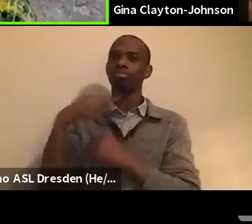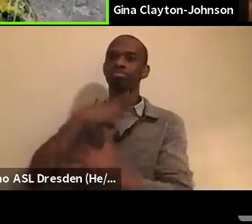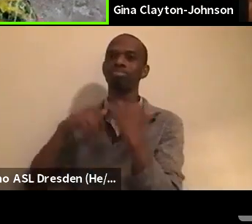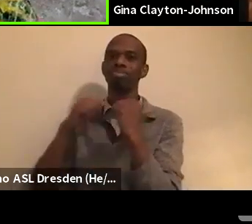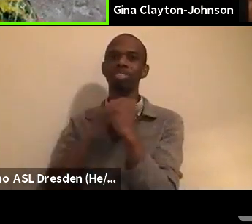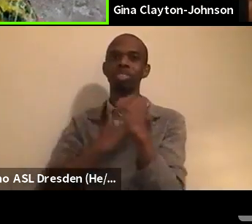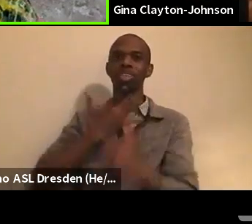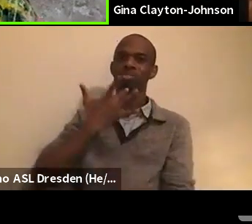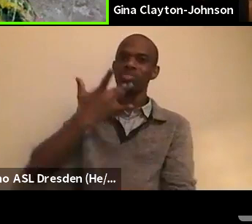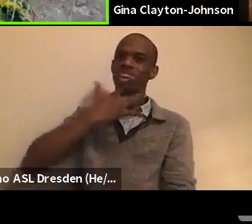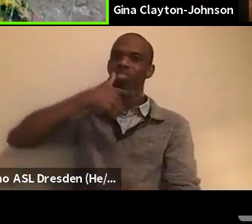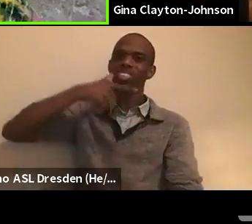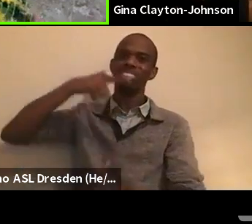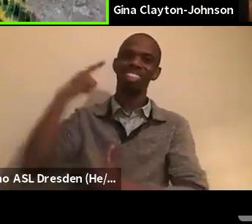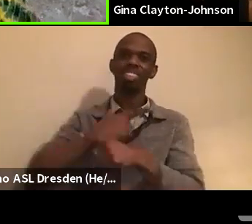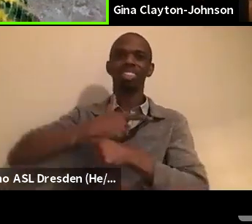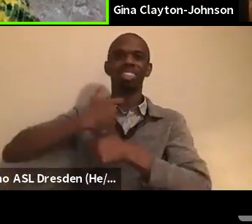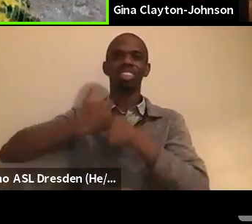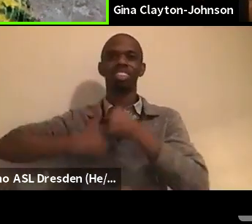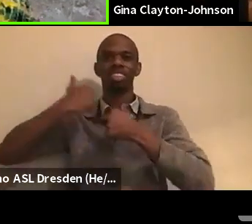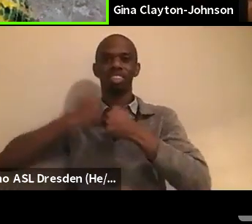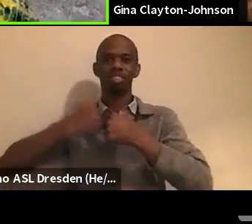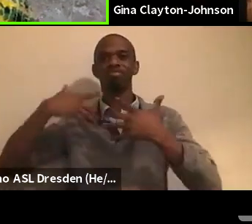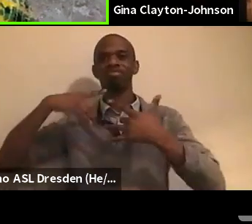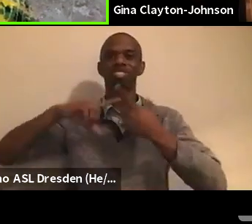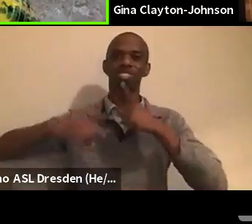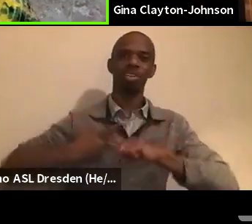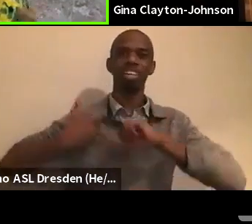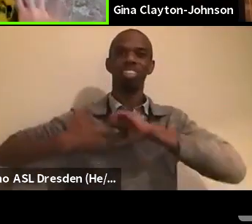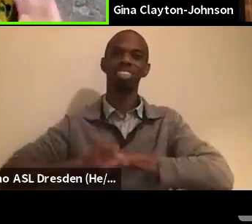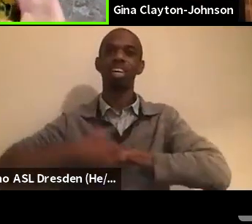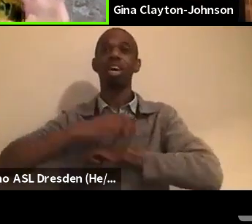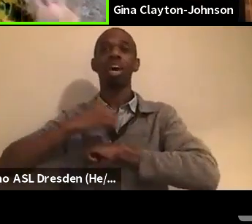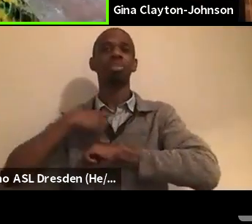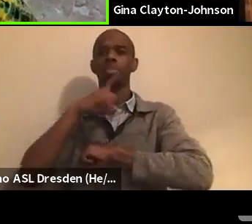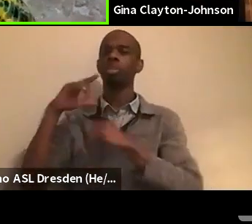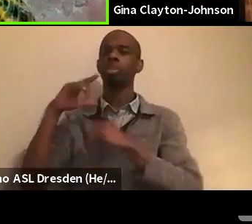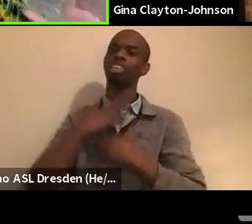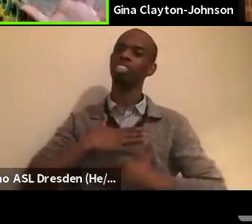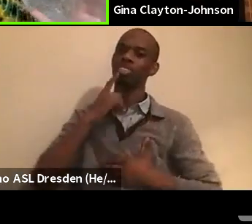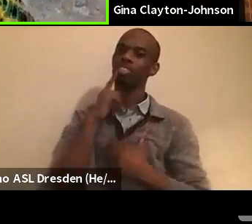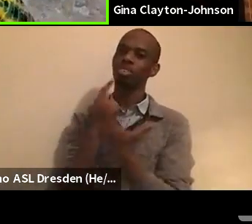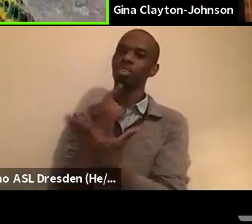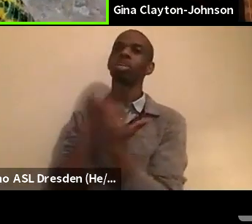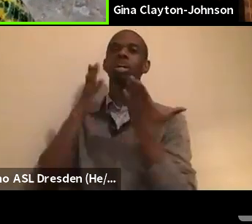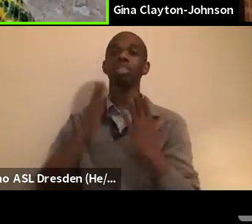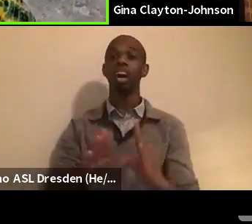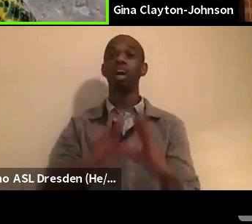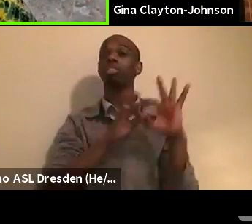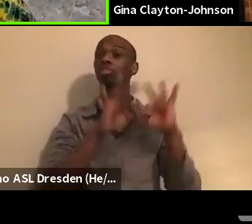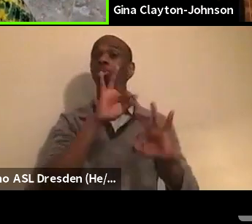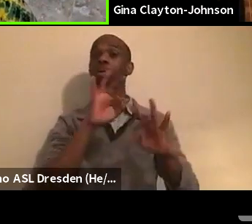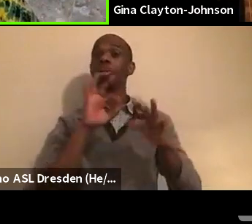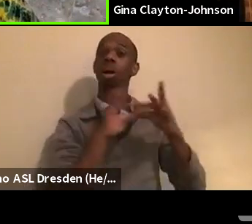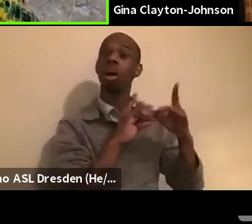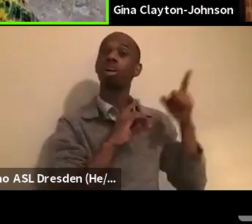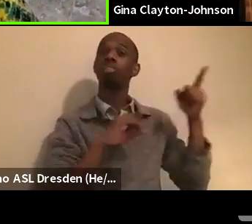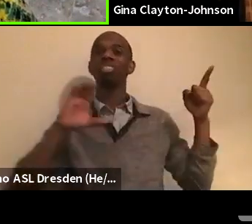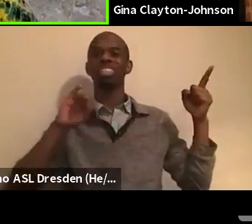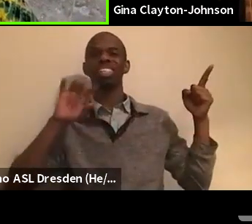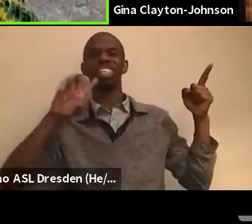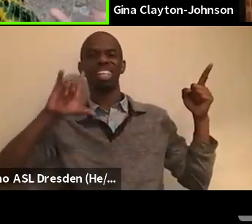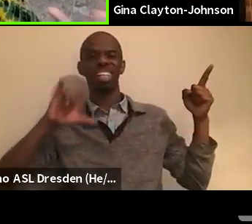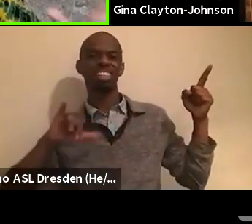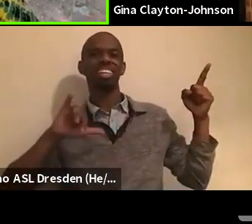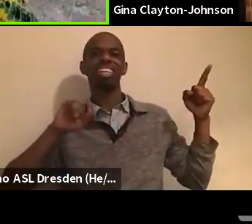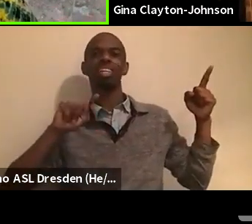friend comrades and we're grateful for you may the spirit of cecily tyson continue to move us